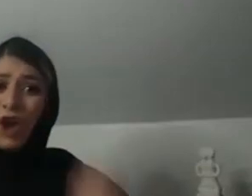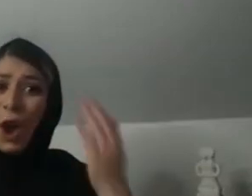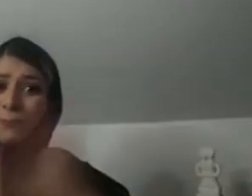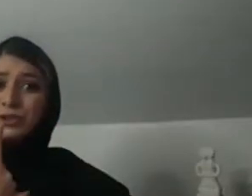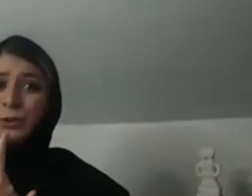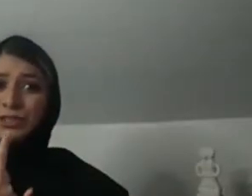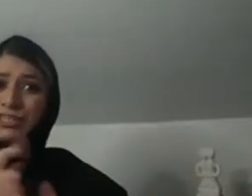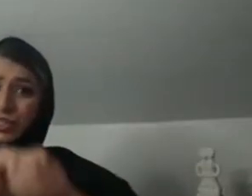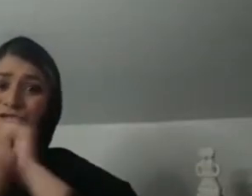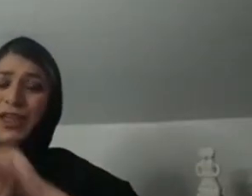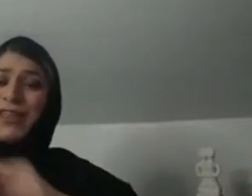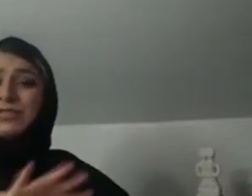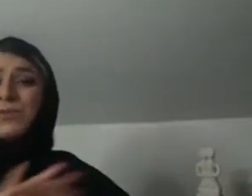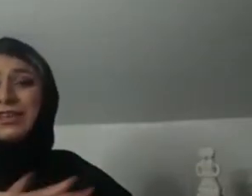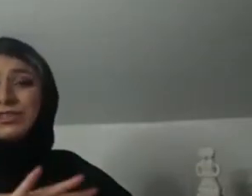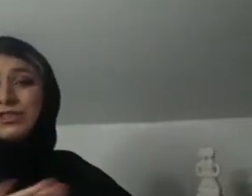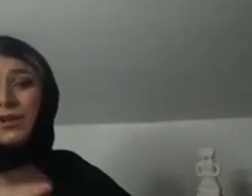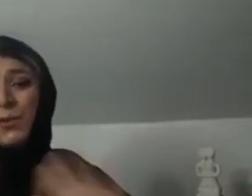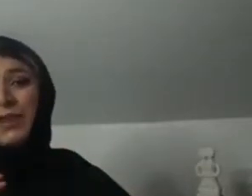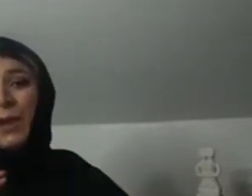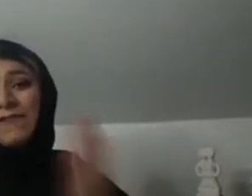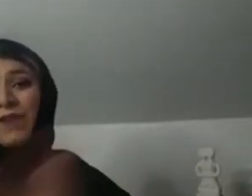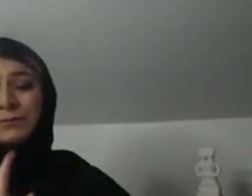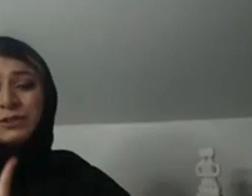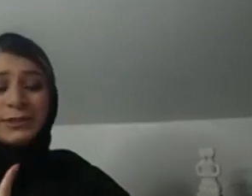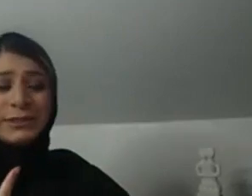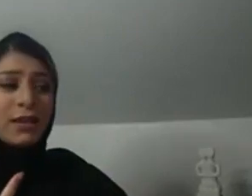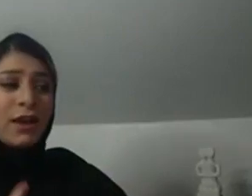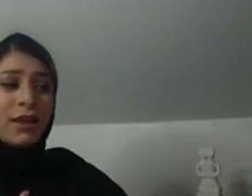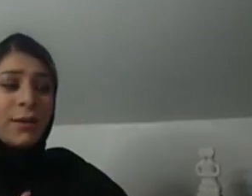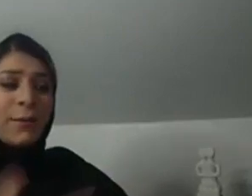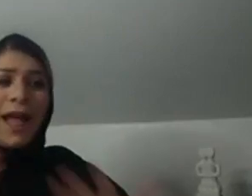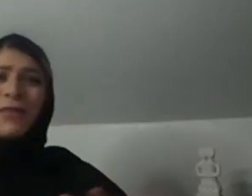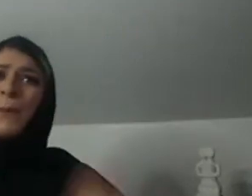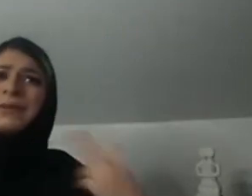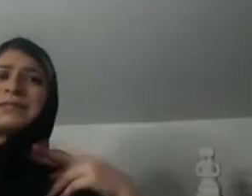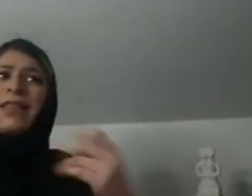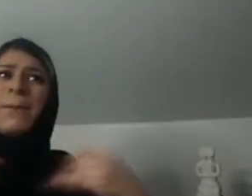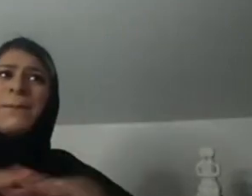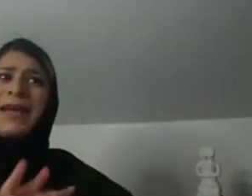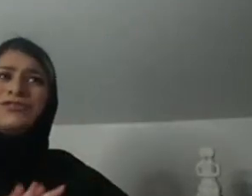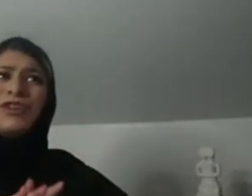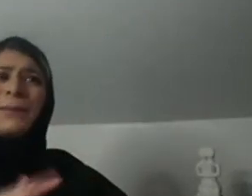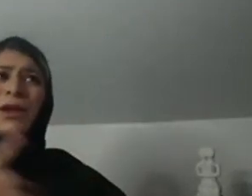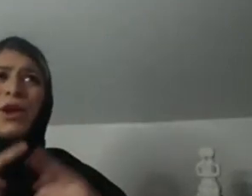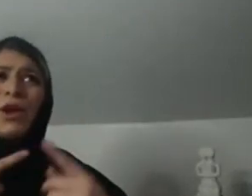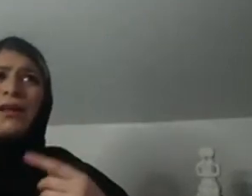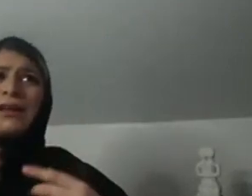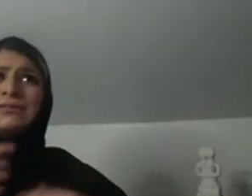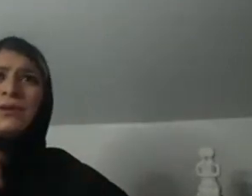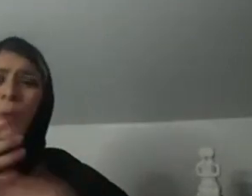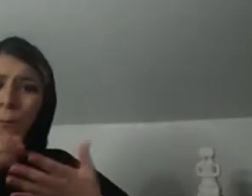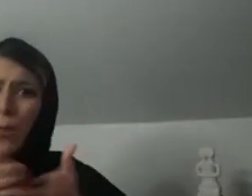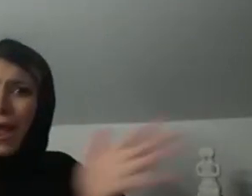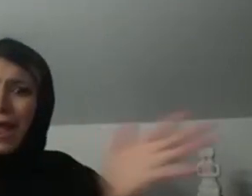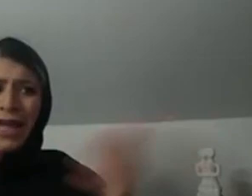said. And I think, you know, we have the opportunity to make change. We have to remember that.